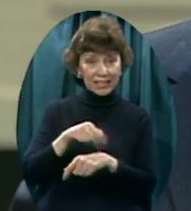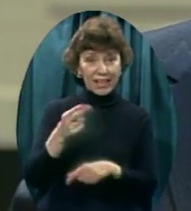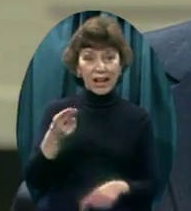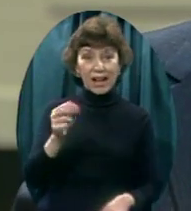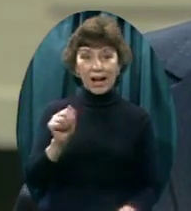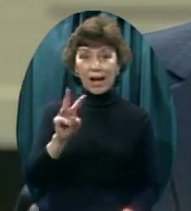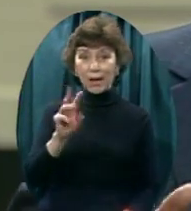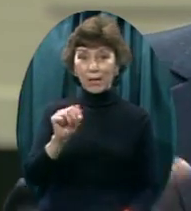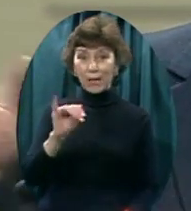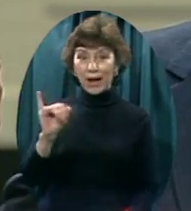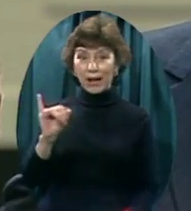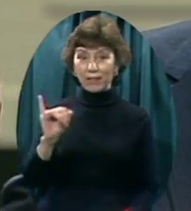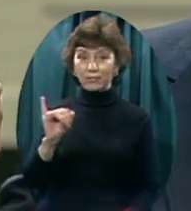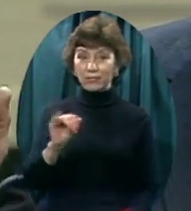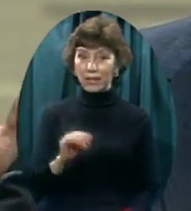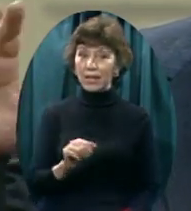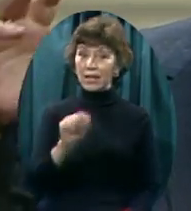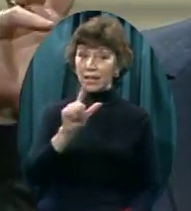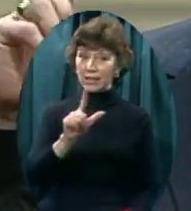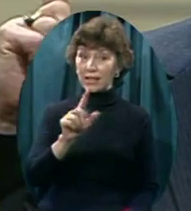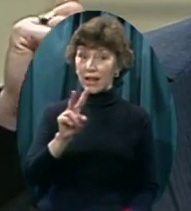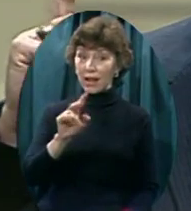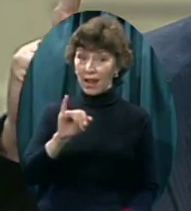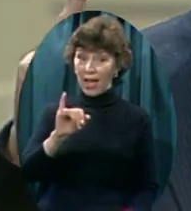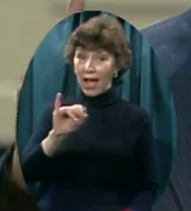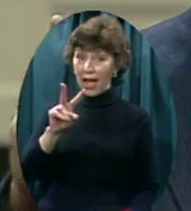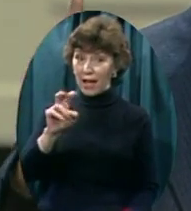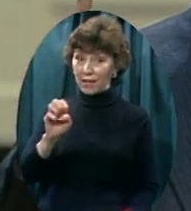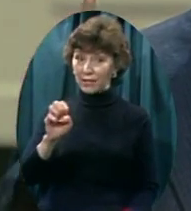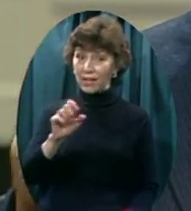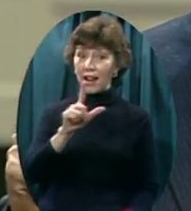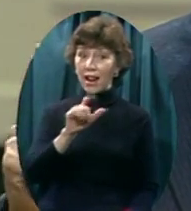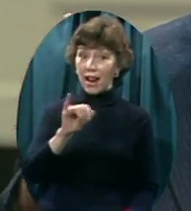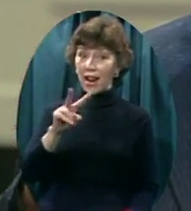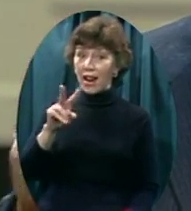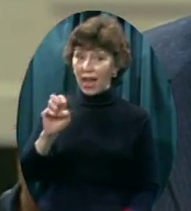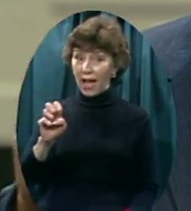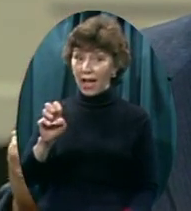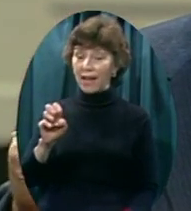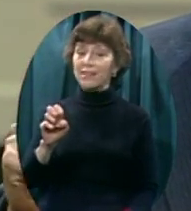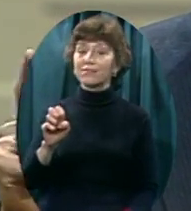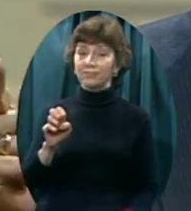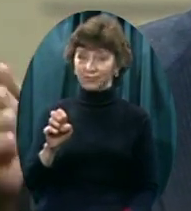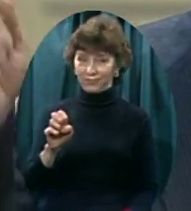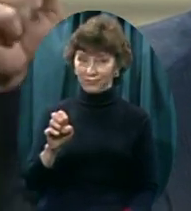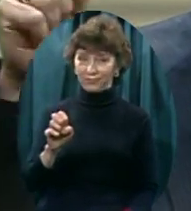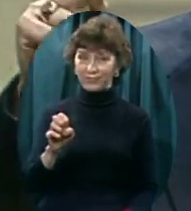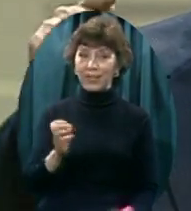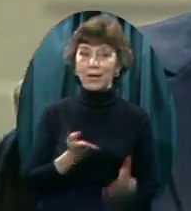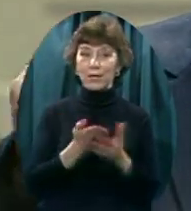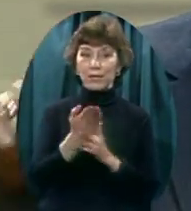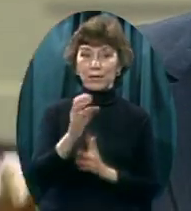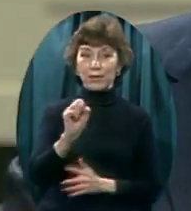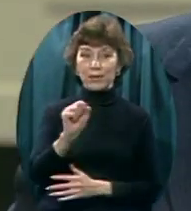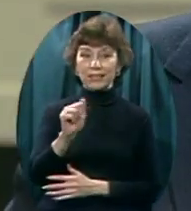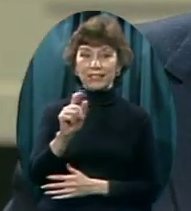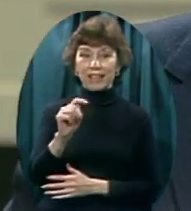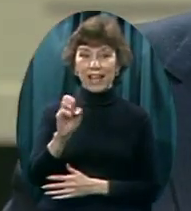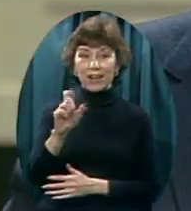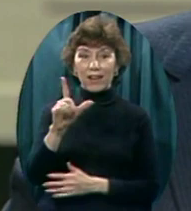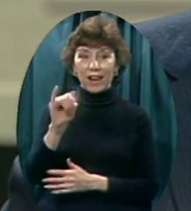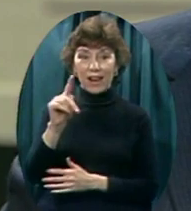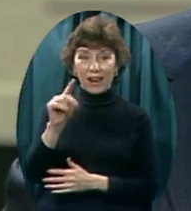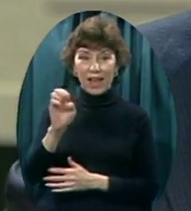satellite, something I don't know if it's ever been done before, there will not be one community in all of America where the program will not be available.